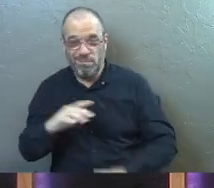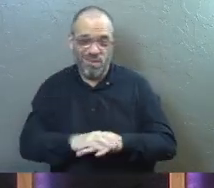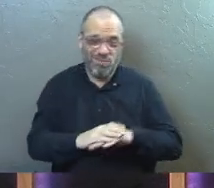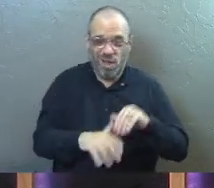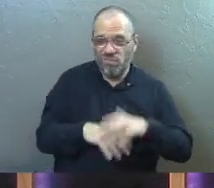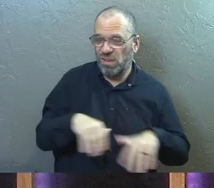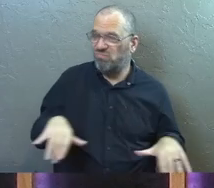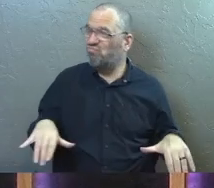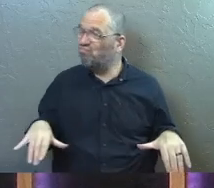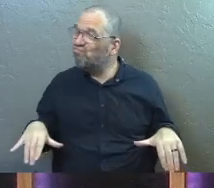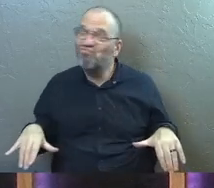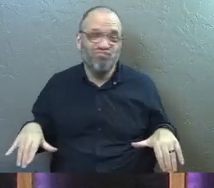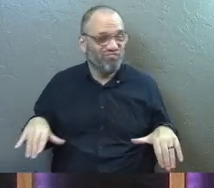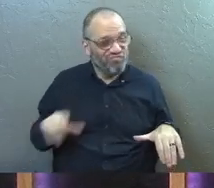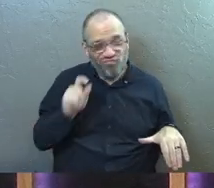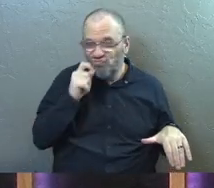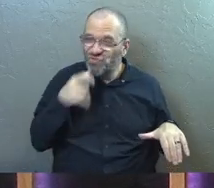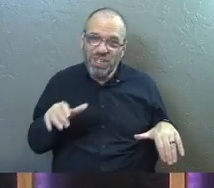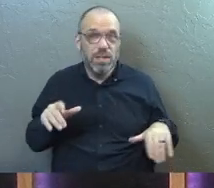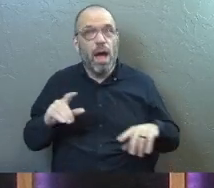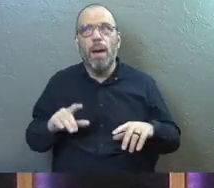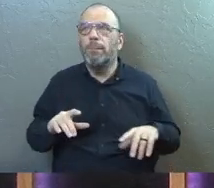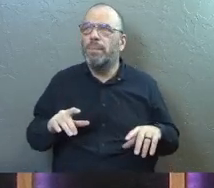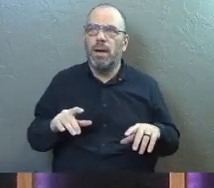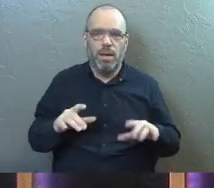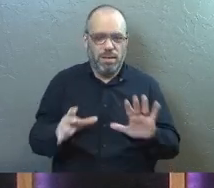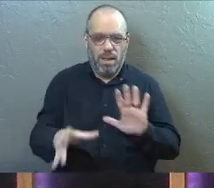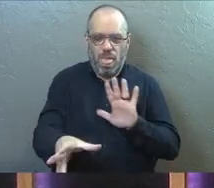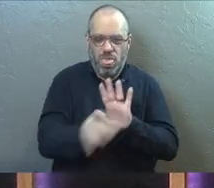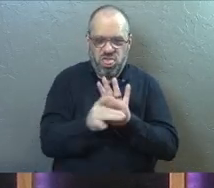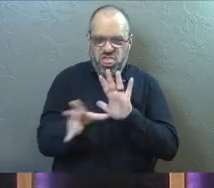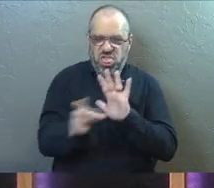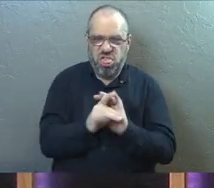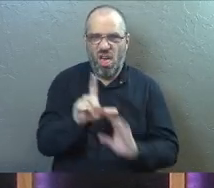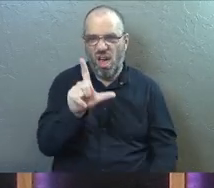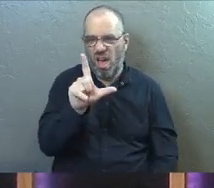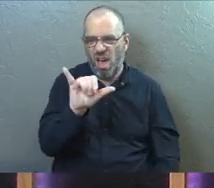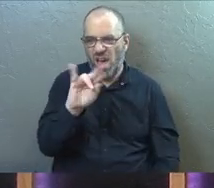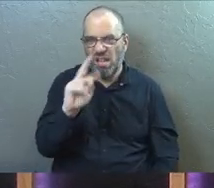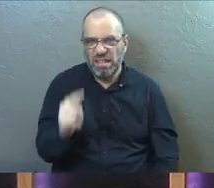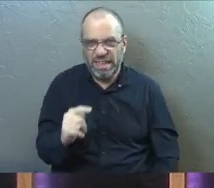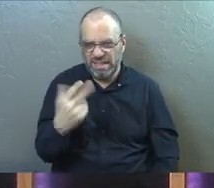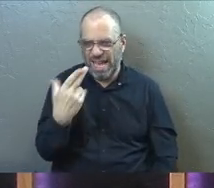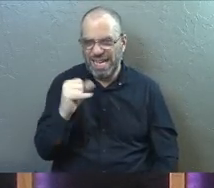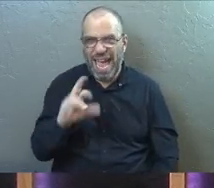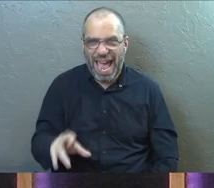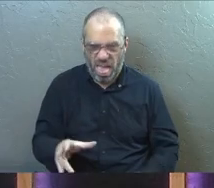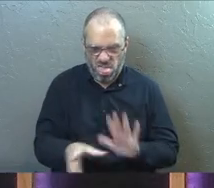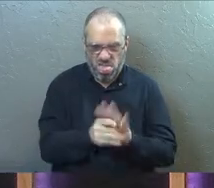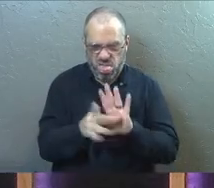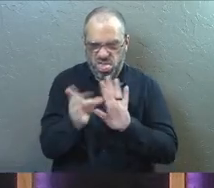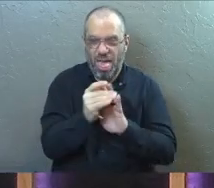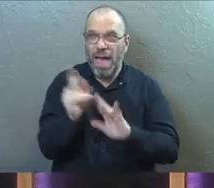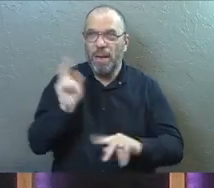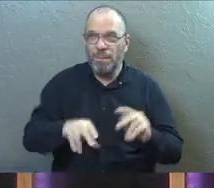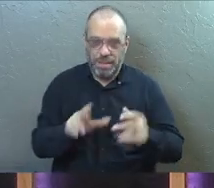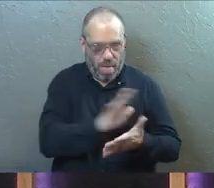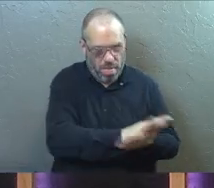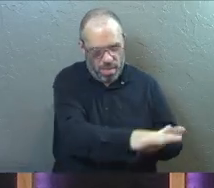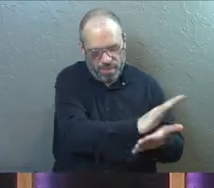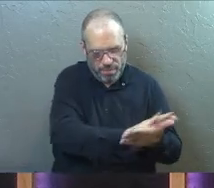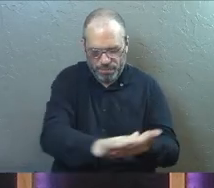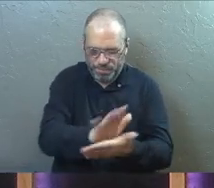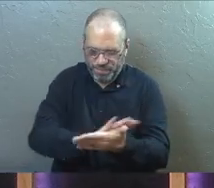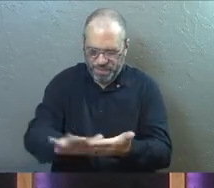comfortable and they're such cool chairs but man, they like magnetize lint and hair like crazy and people come in and clean